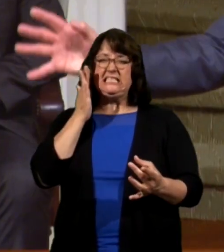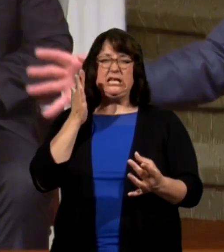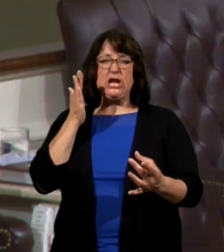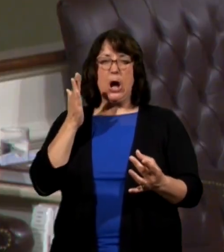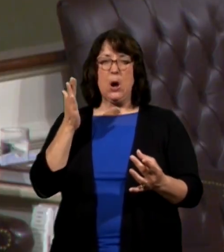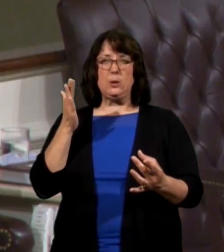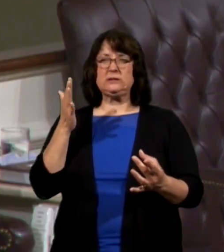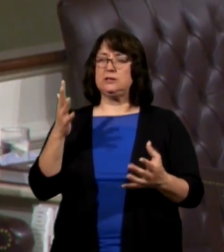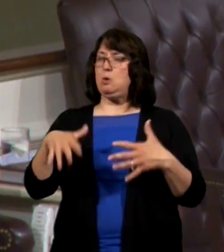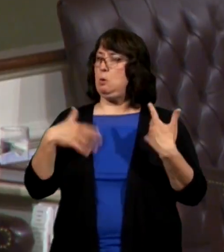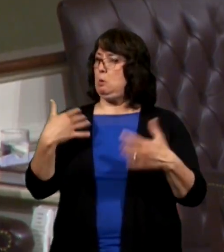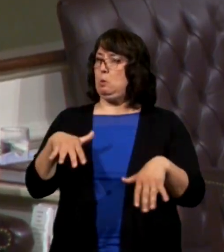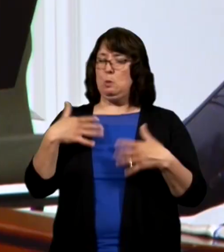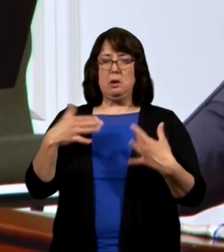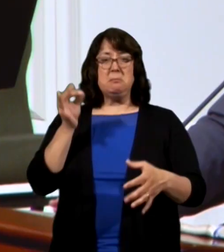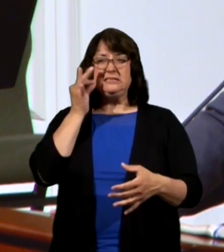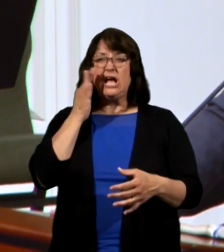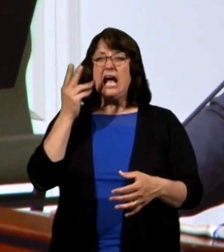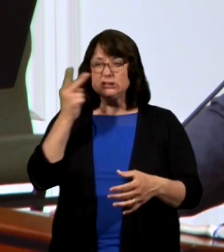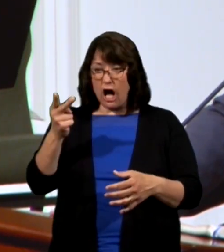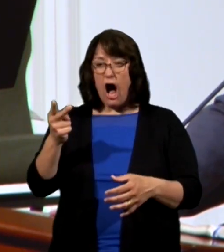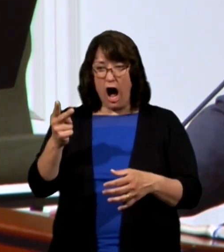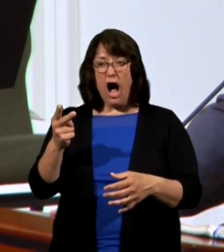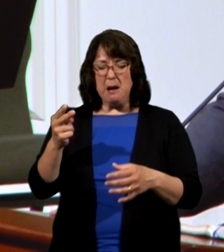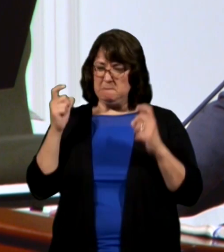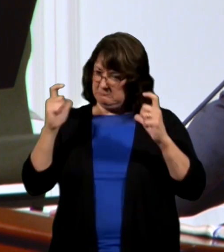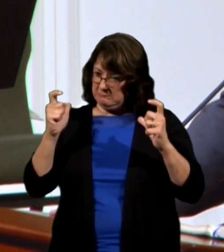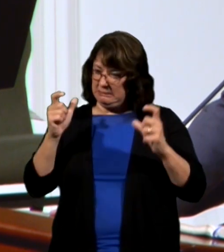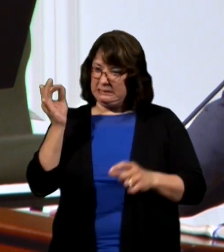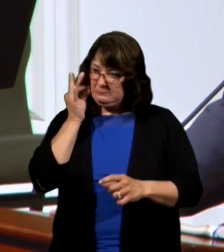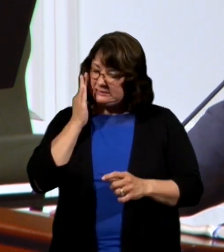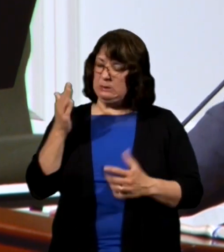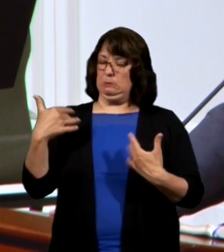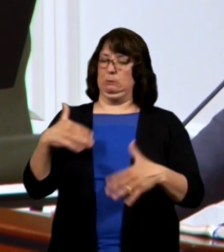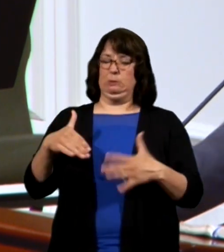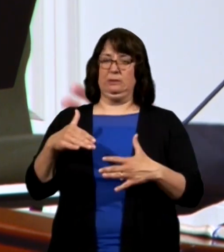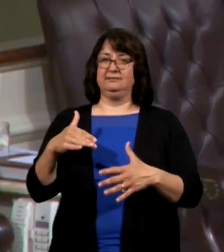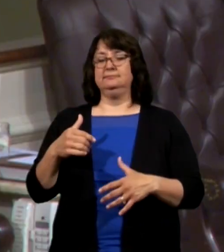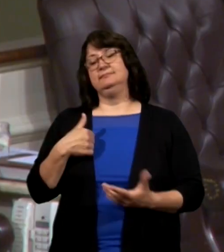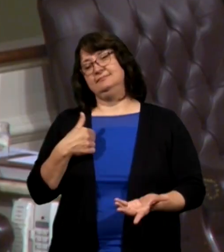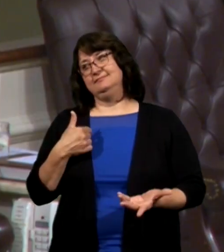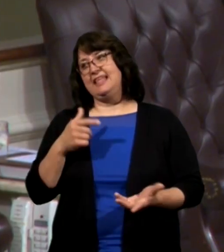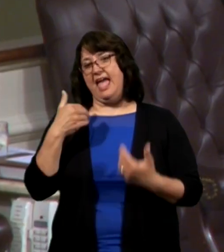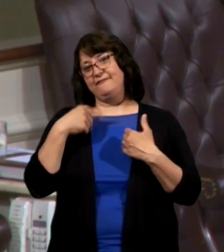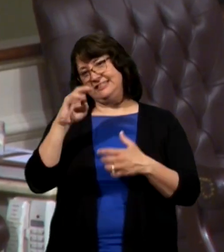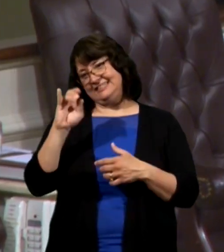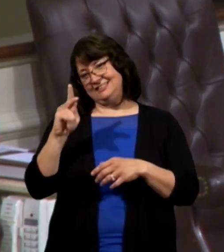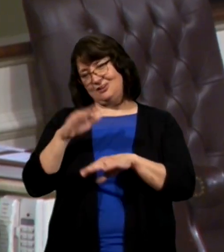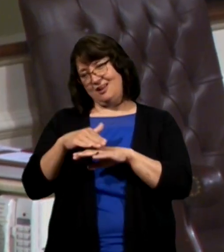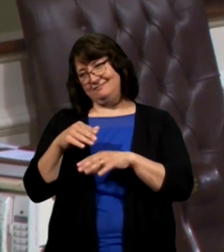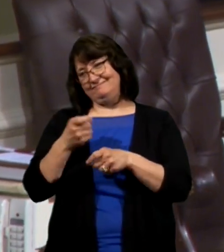of them two years old I saw mosquitoes with ticks on them okay I lied about that